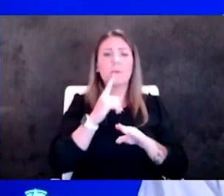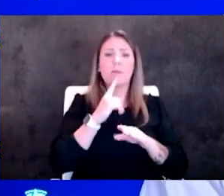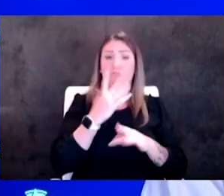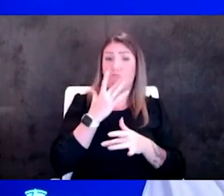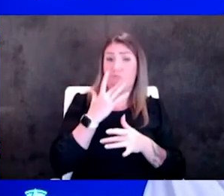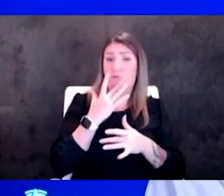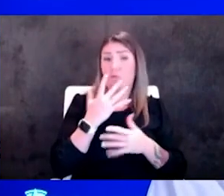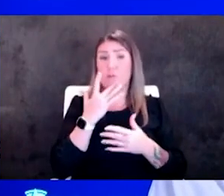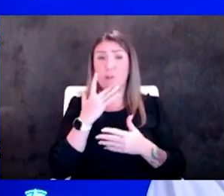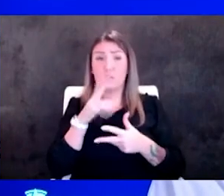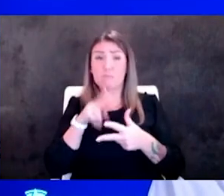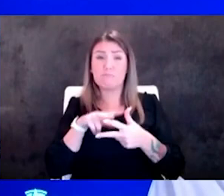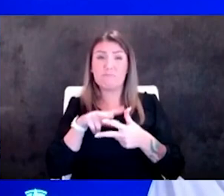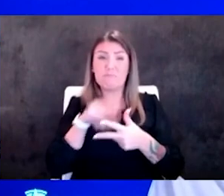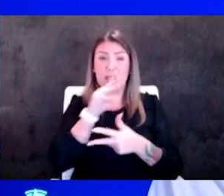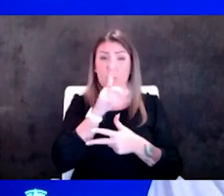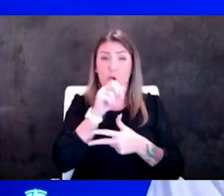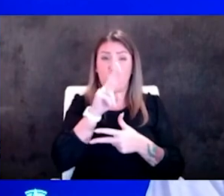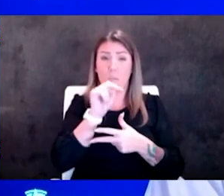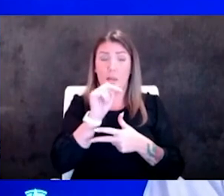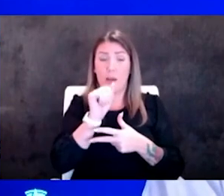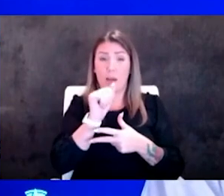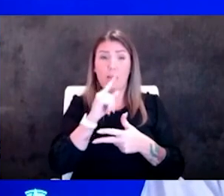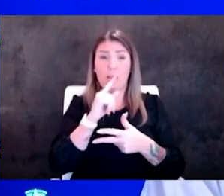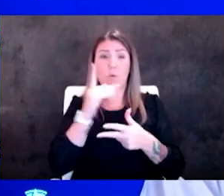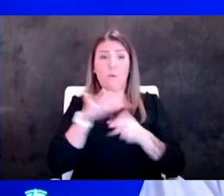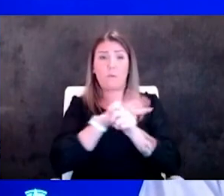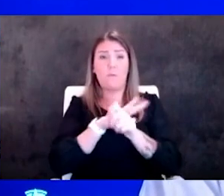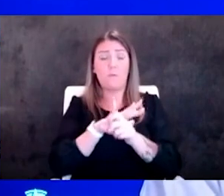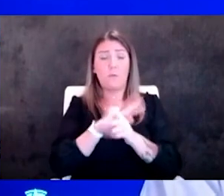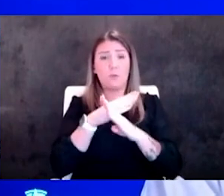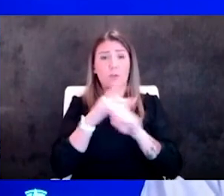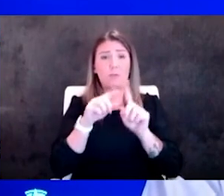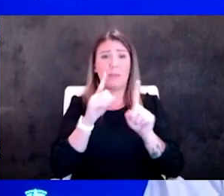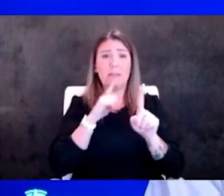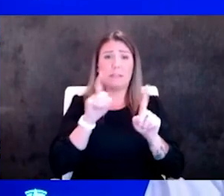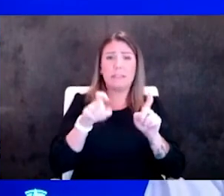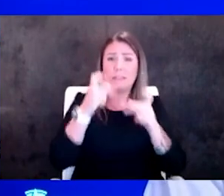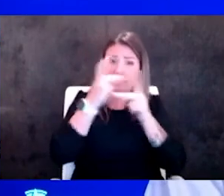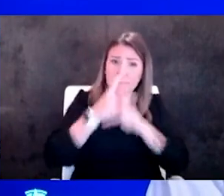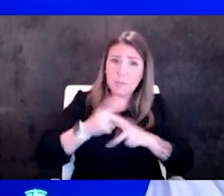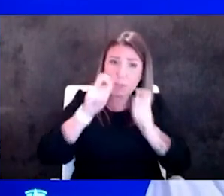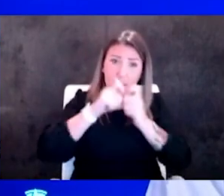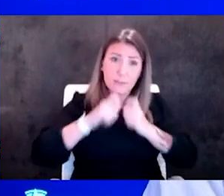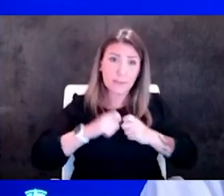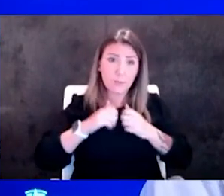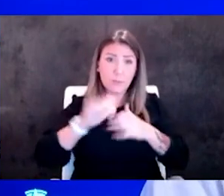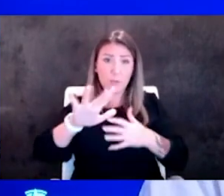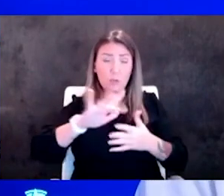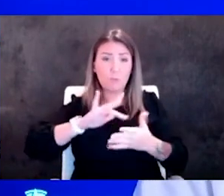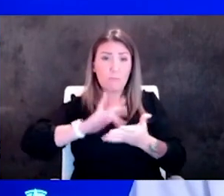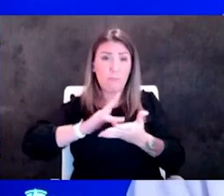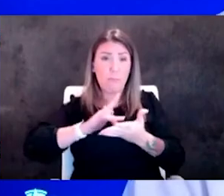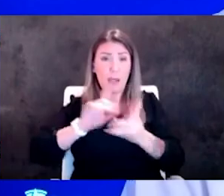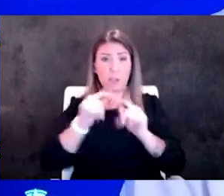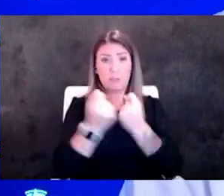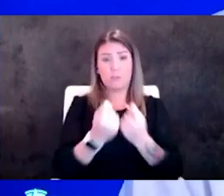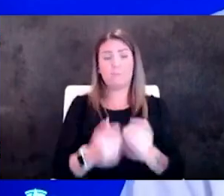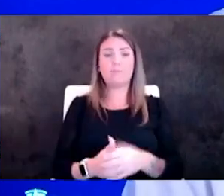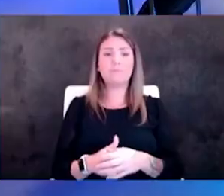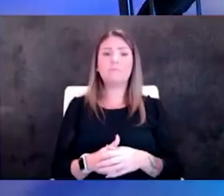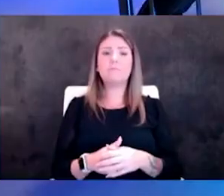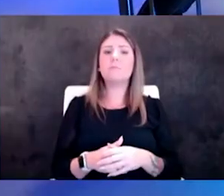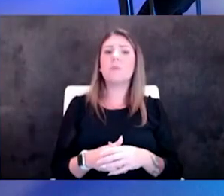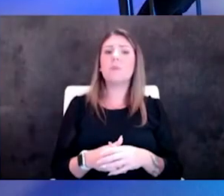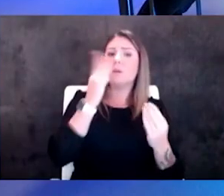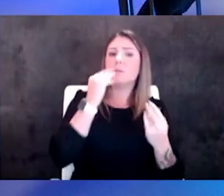for the overall protection but again that is something you really need to tease out the details with your medical team oh hey here's the data for kansas